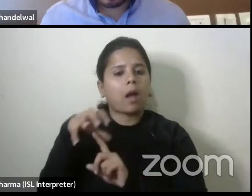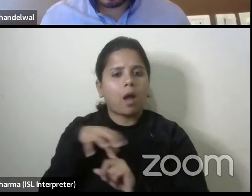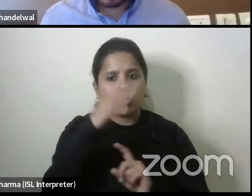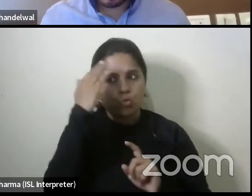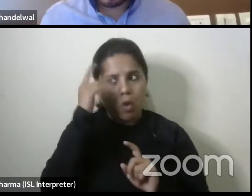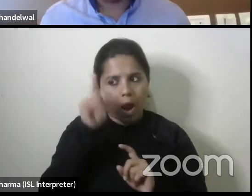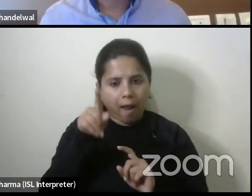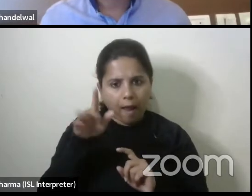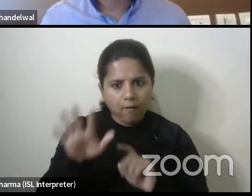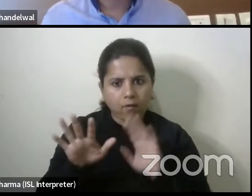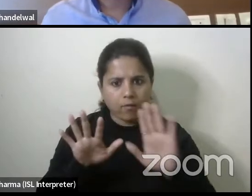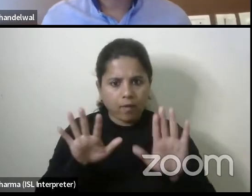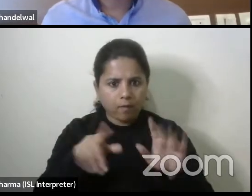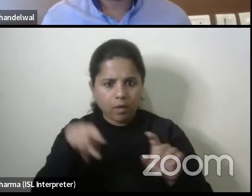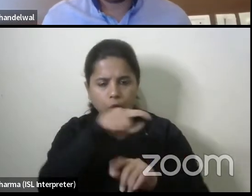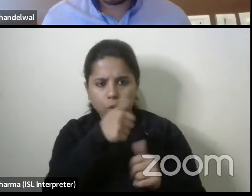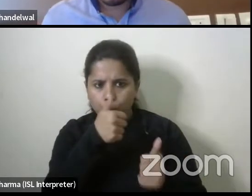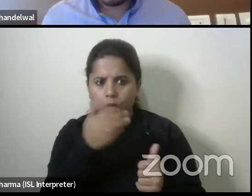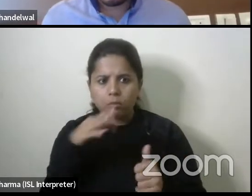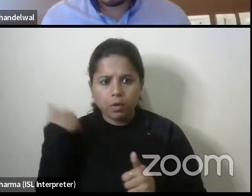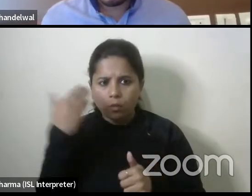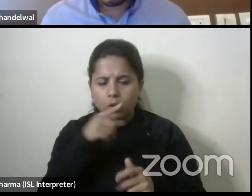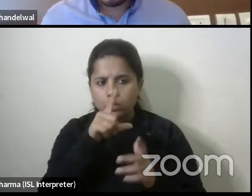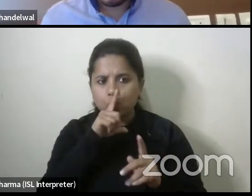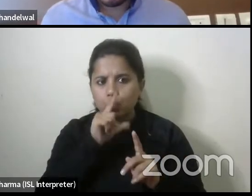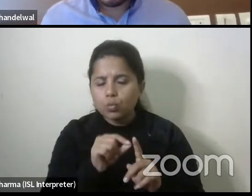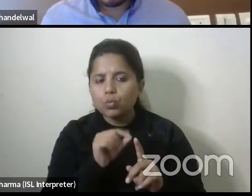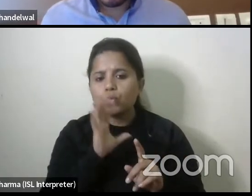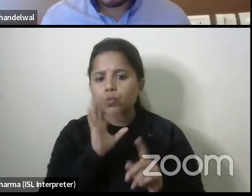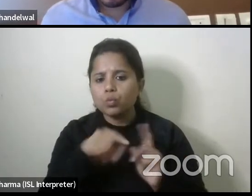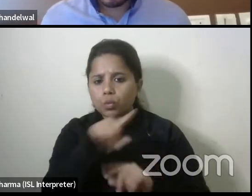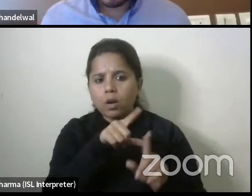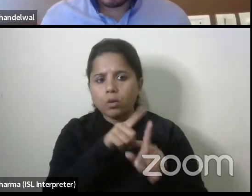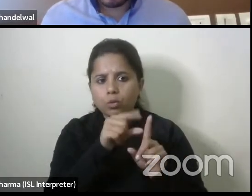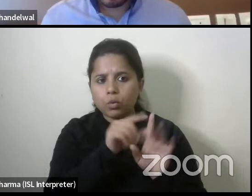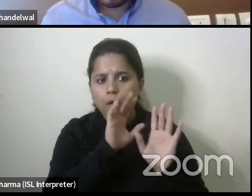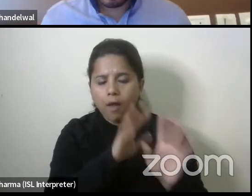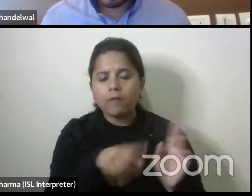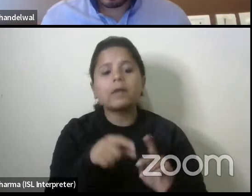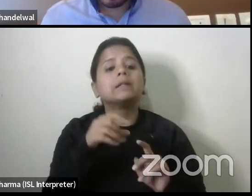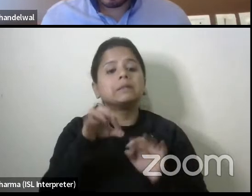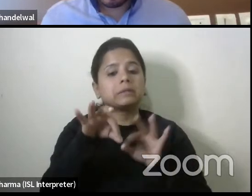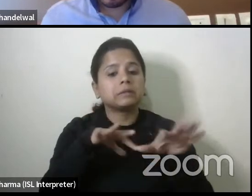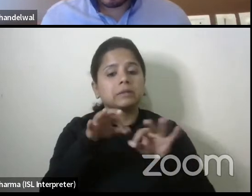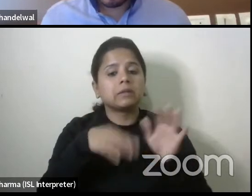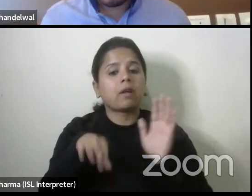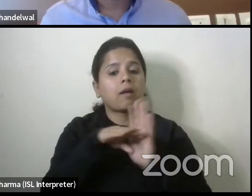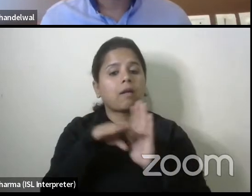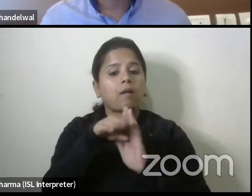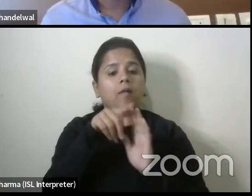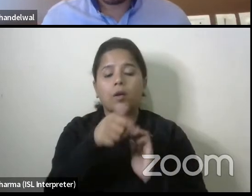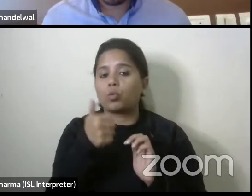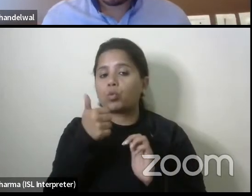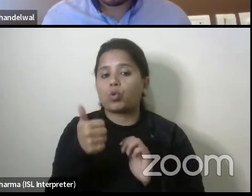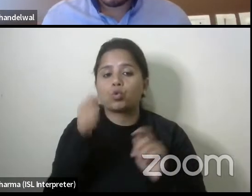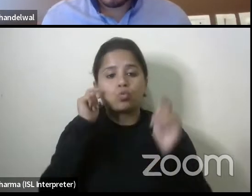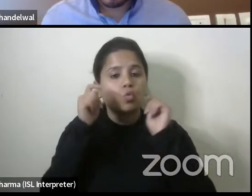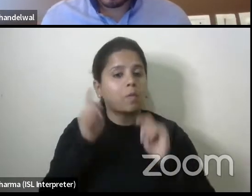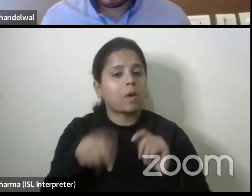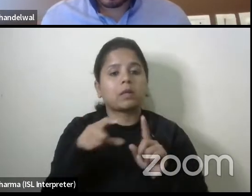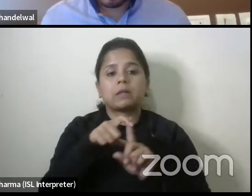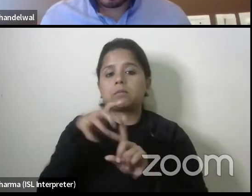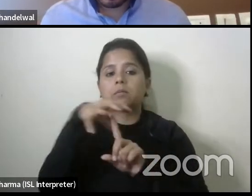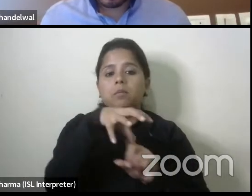are who have a good record of implementing these activities on a city level these departments have to play a good role in uh